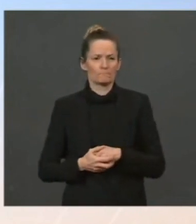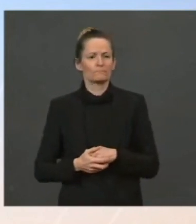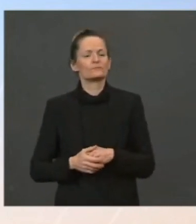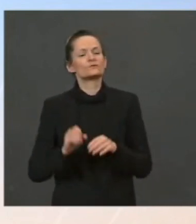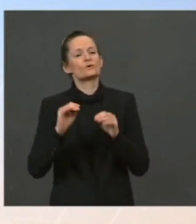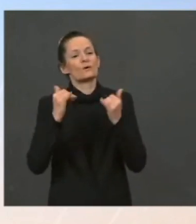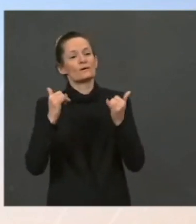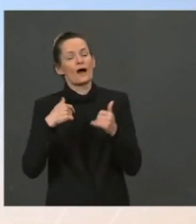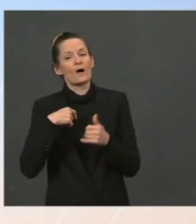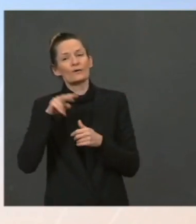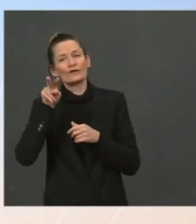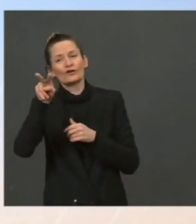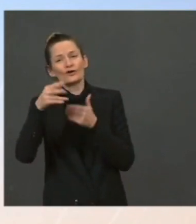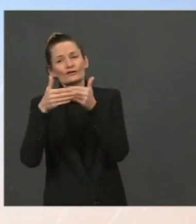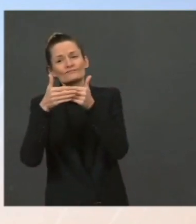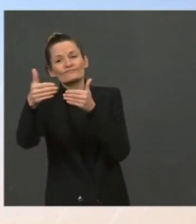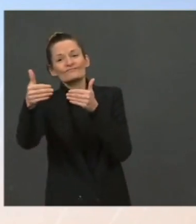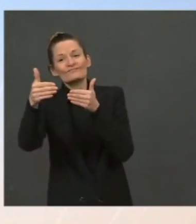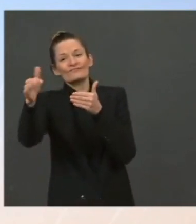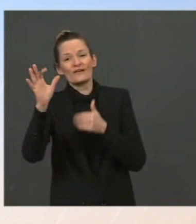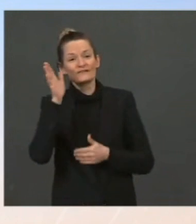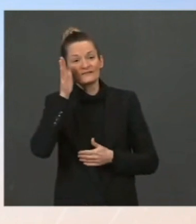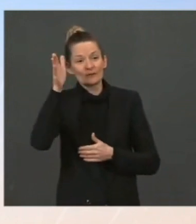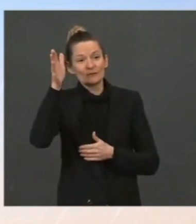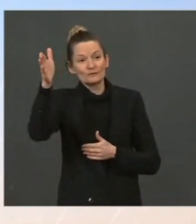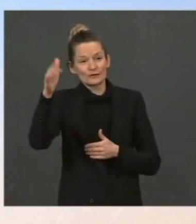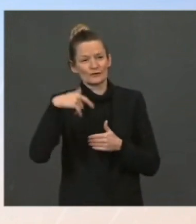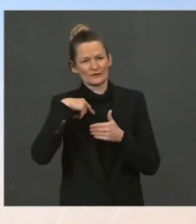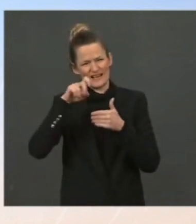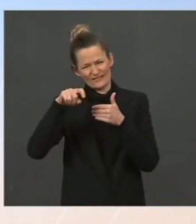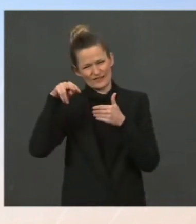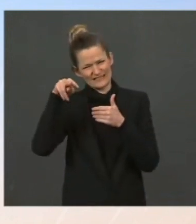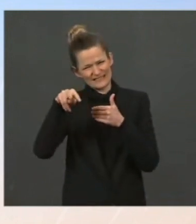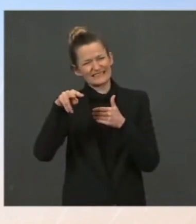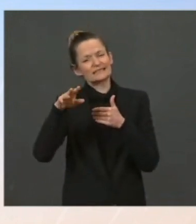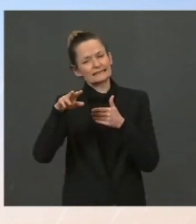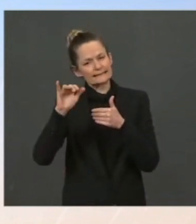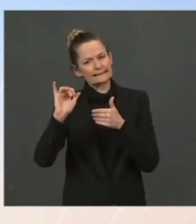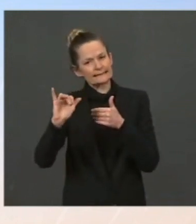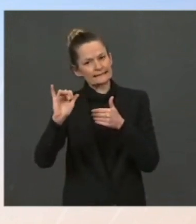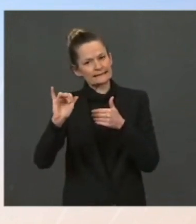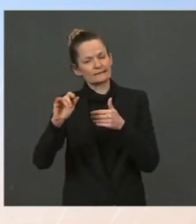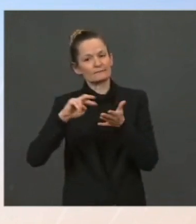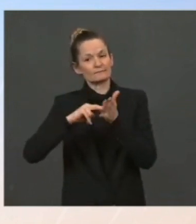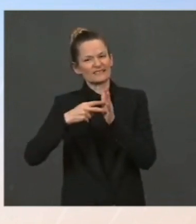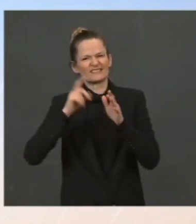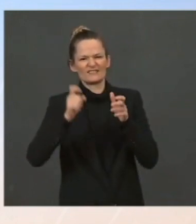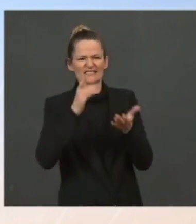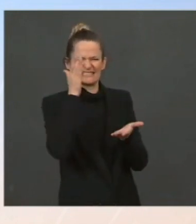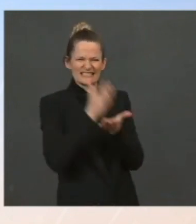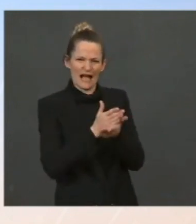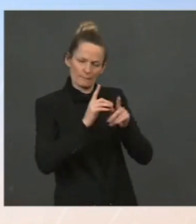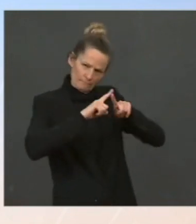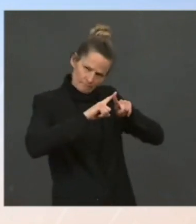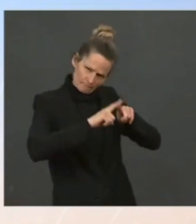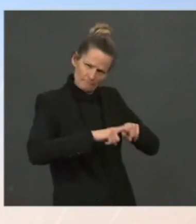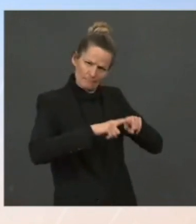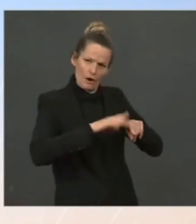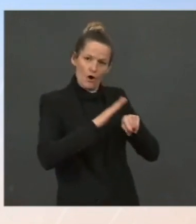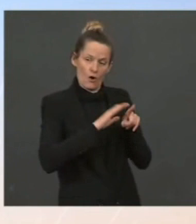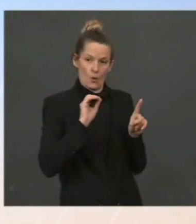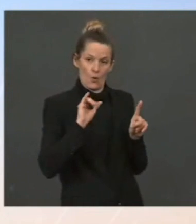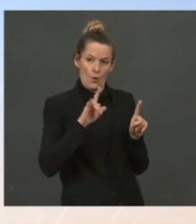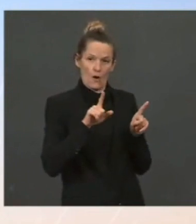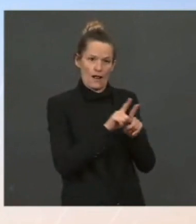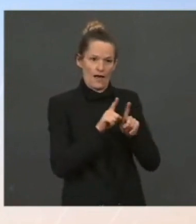we've got to stop relying on one source of energy, especially from volatile sources. So we have a short-term issue and we have